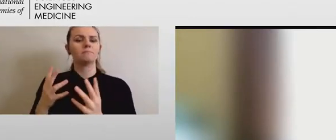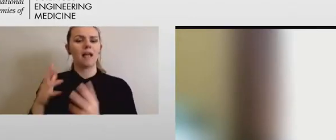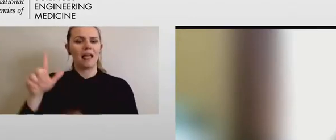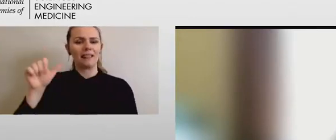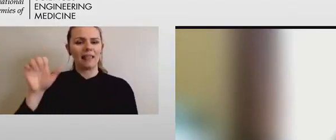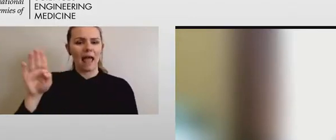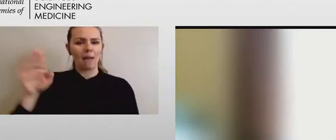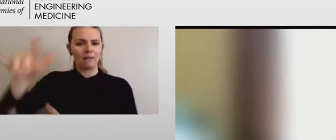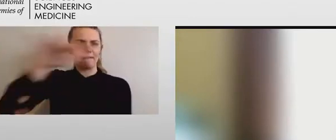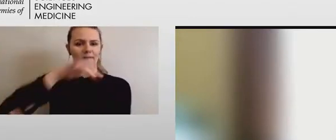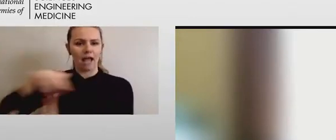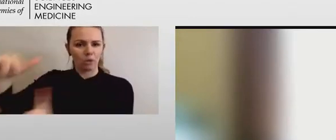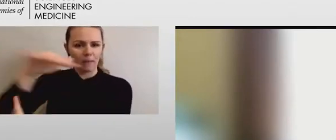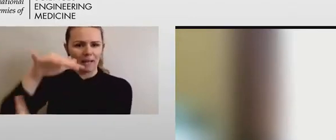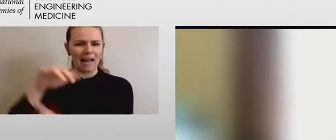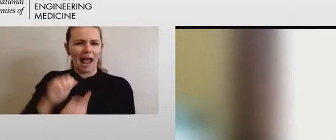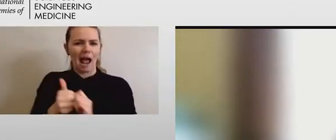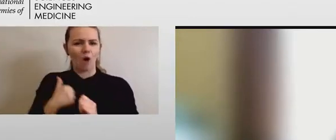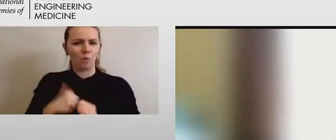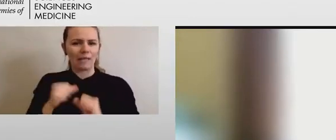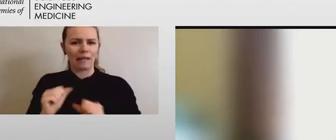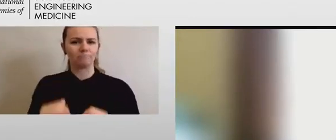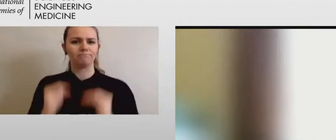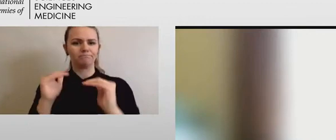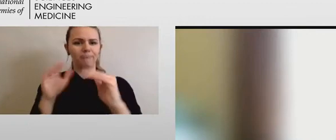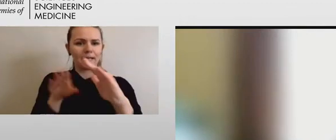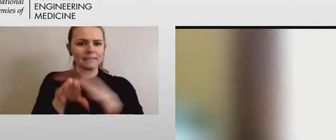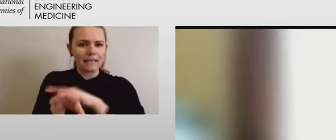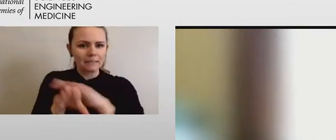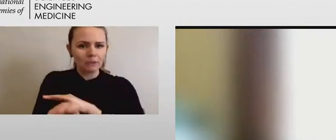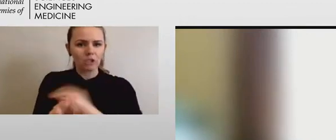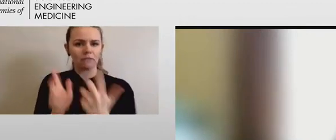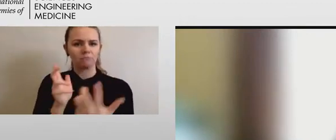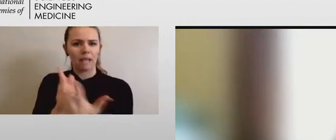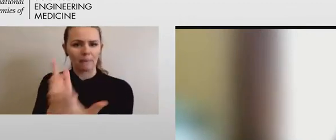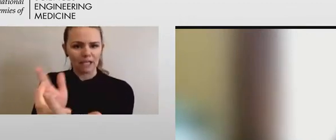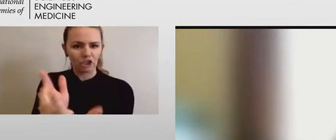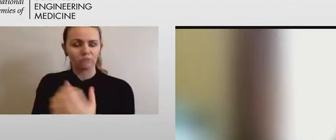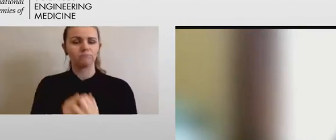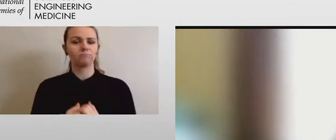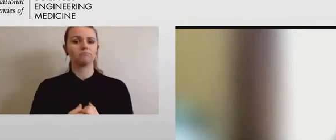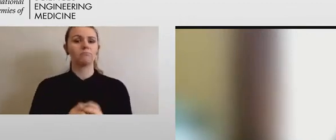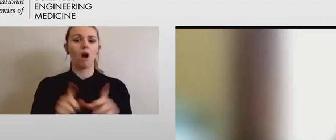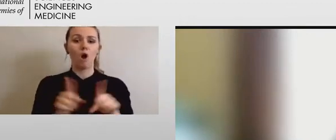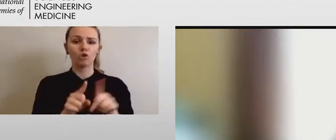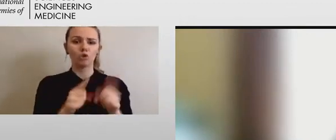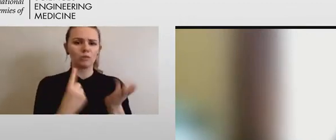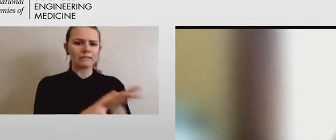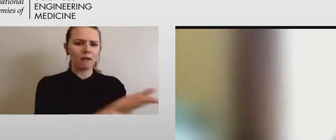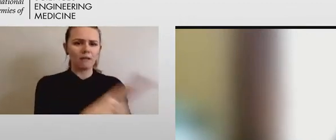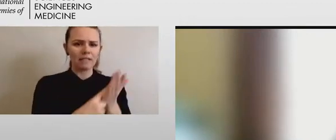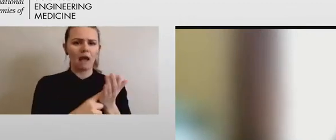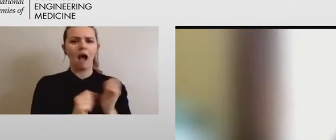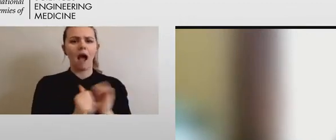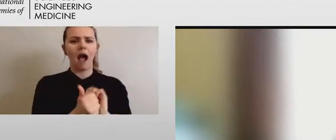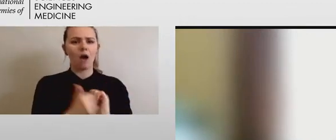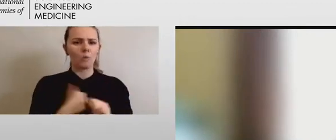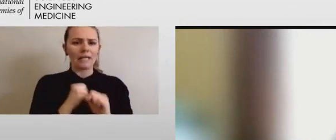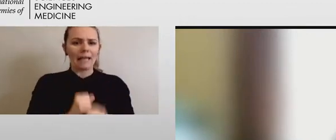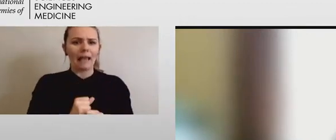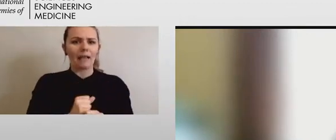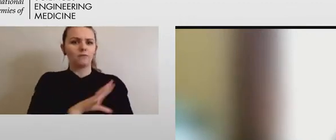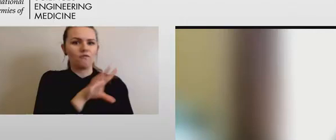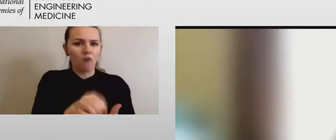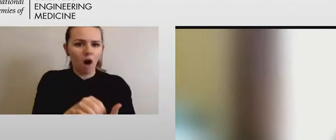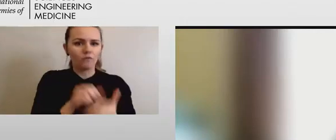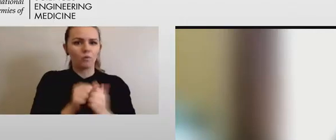I also discussed why being able to actively participate in biomedical labs is imperative for